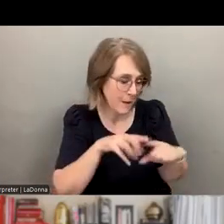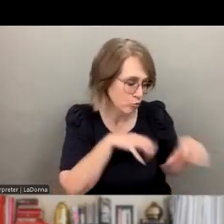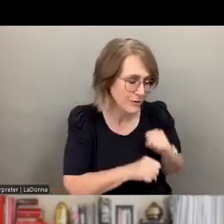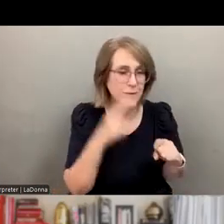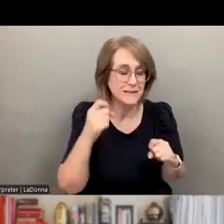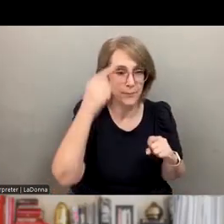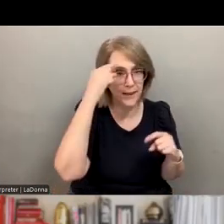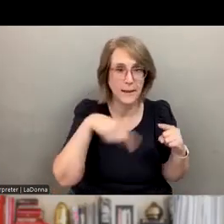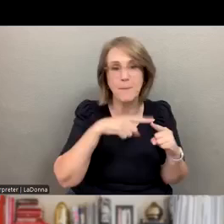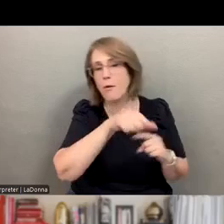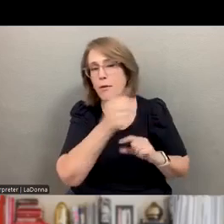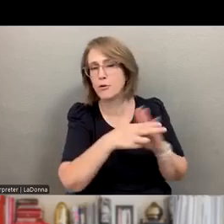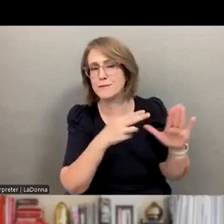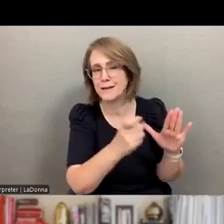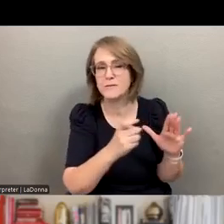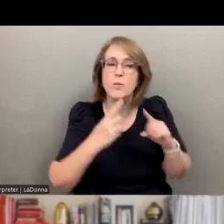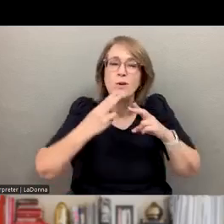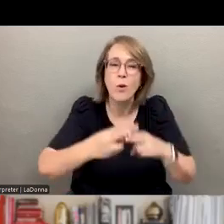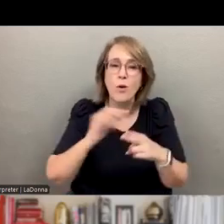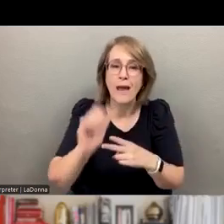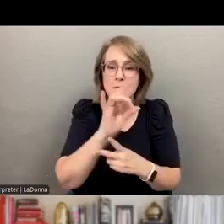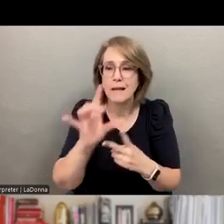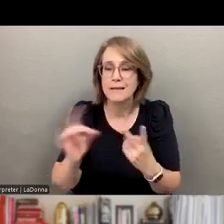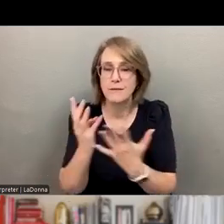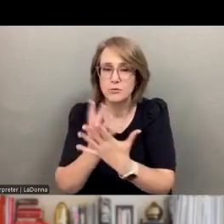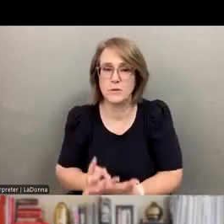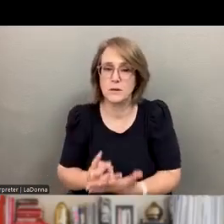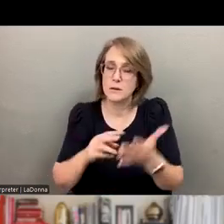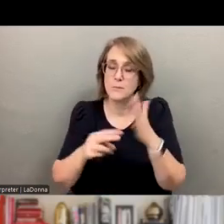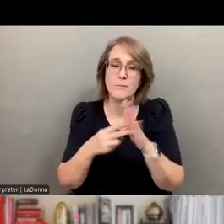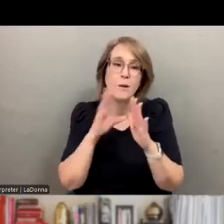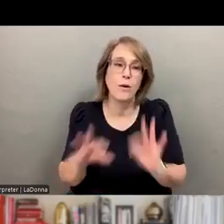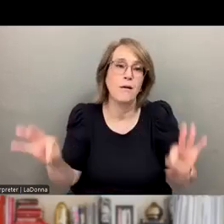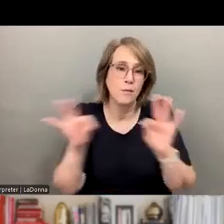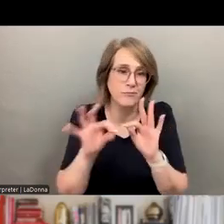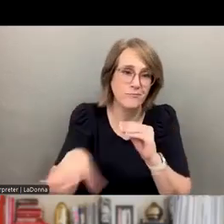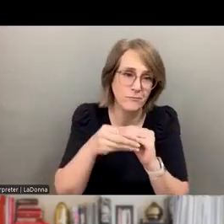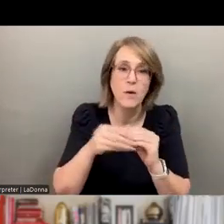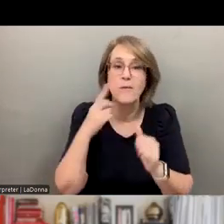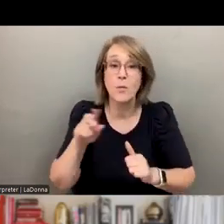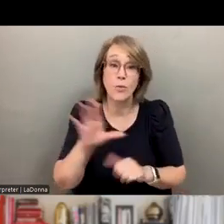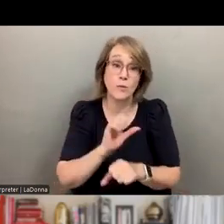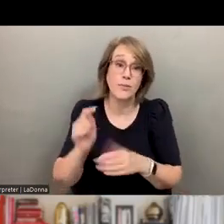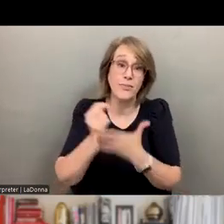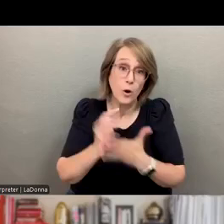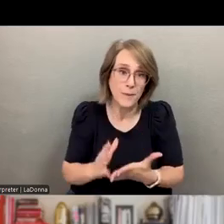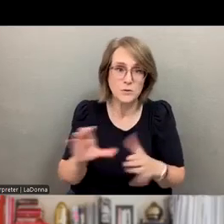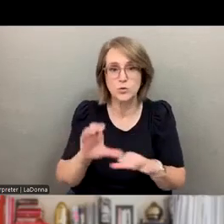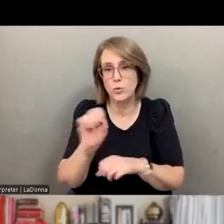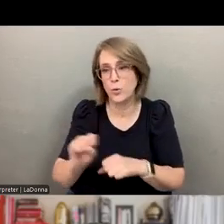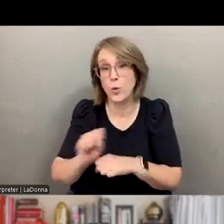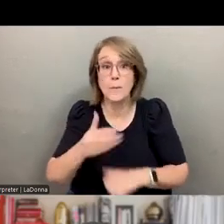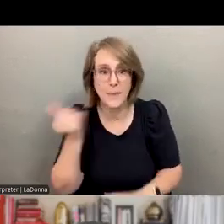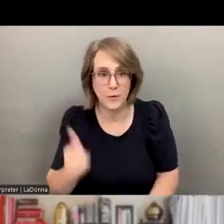they're kind of the selective screening. So that's where these things add value to the clinicians and help them do their jobs better. Thank you